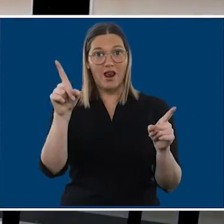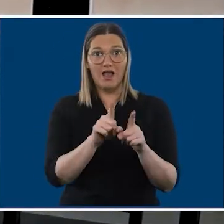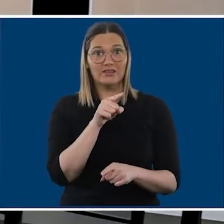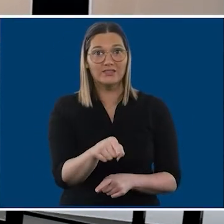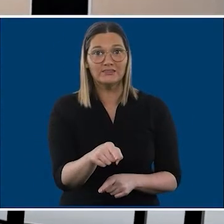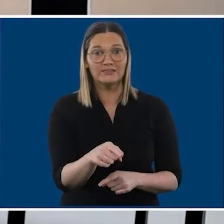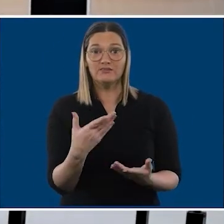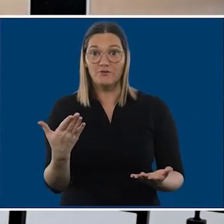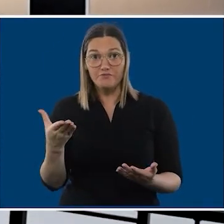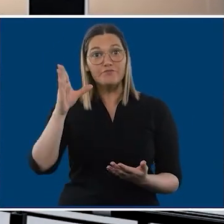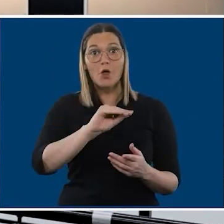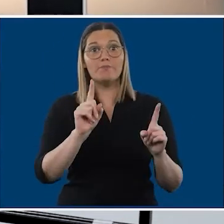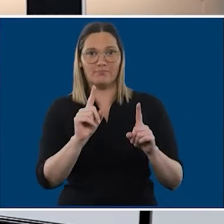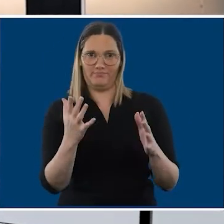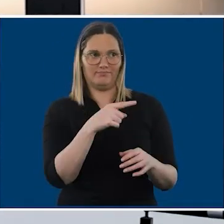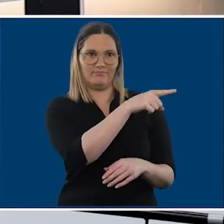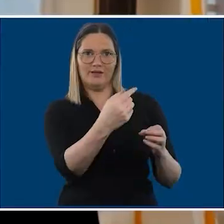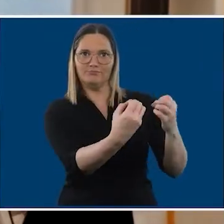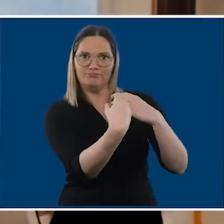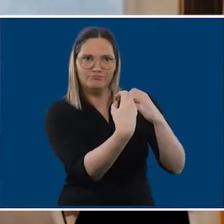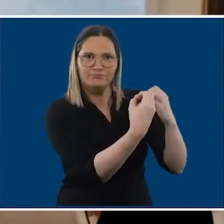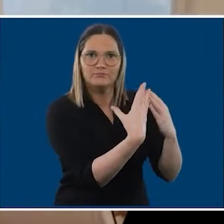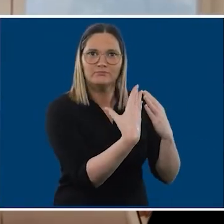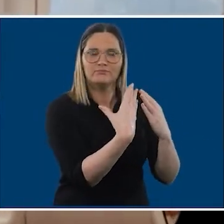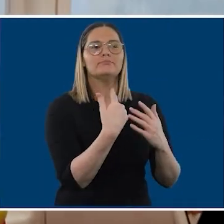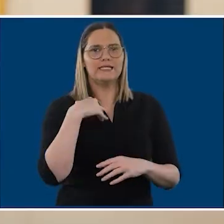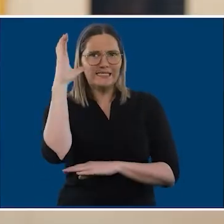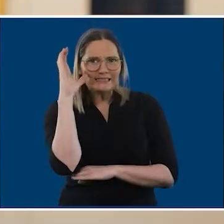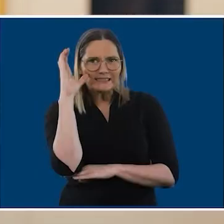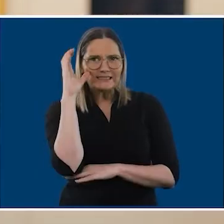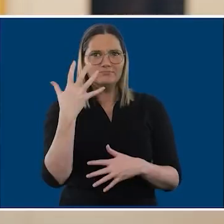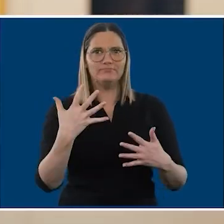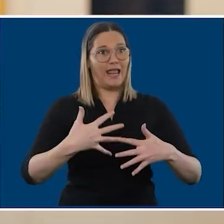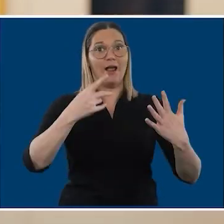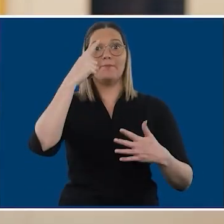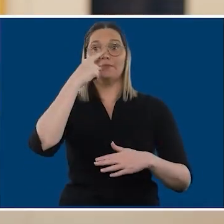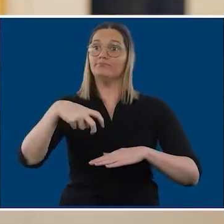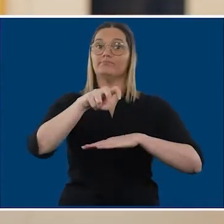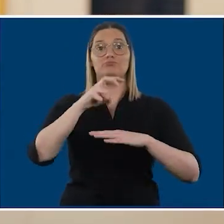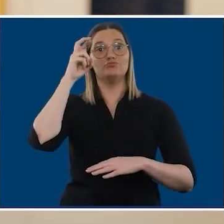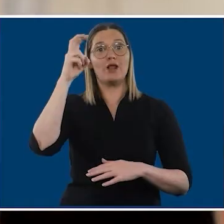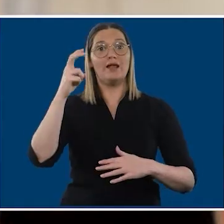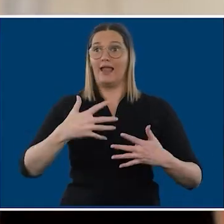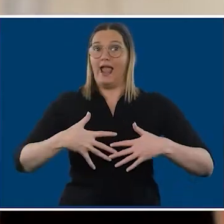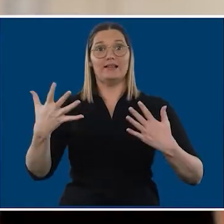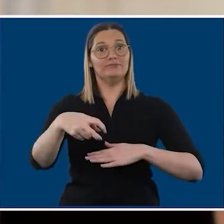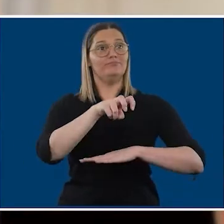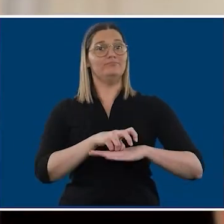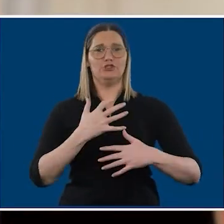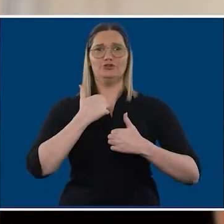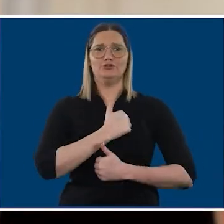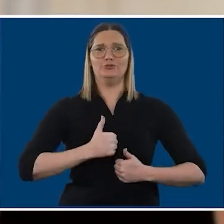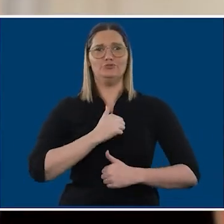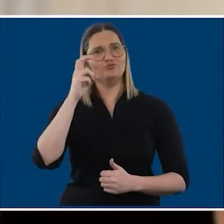I don't know of any other train that offers that and that was based on feedback from our group. So people hop on this train no matter who they are and find that it's a